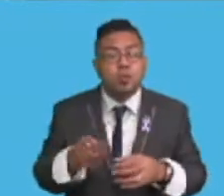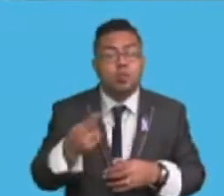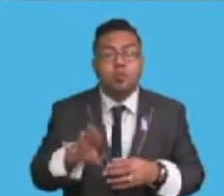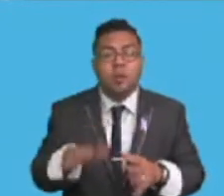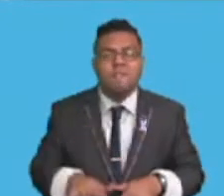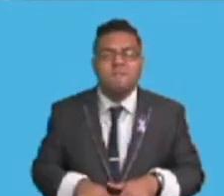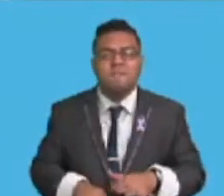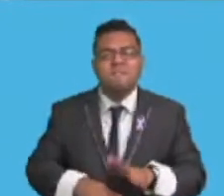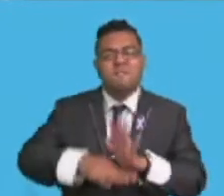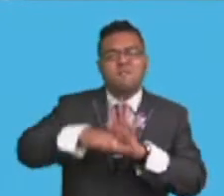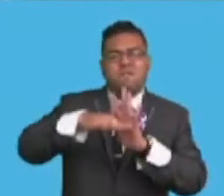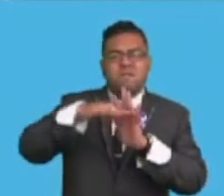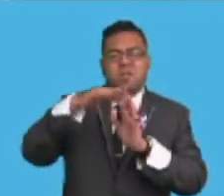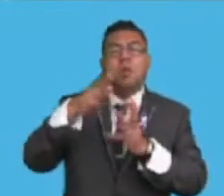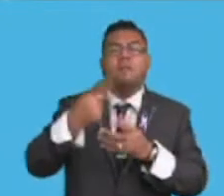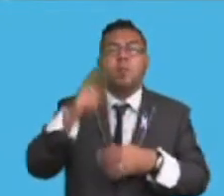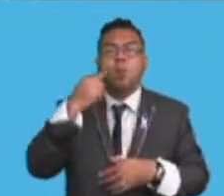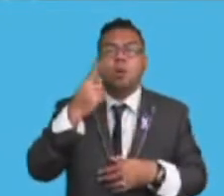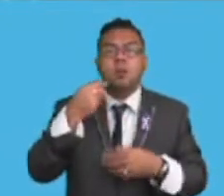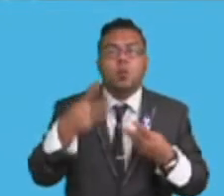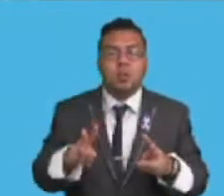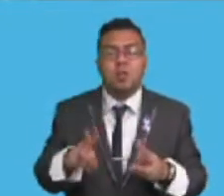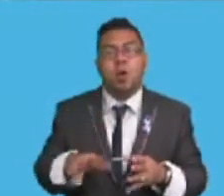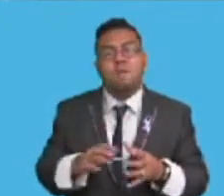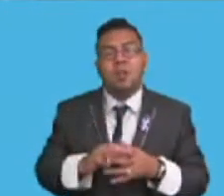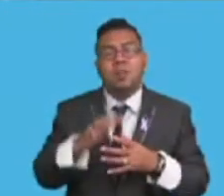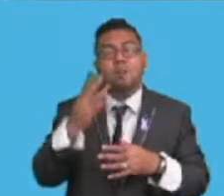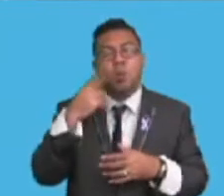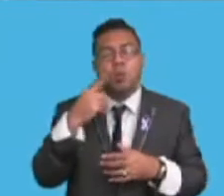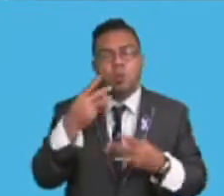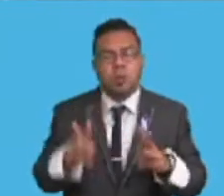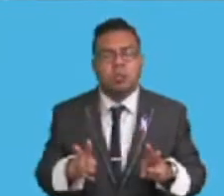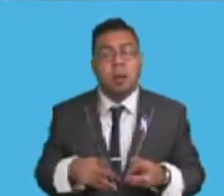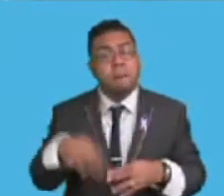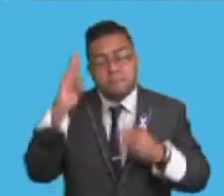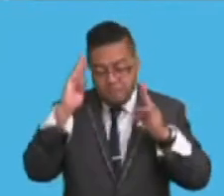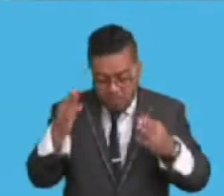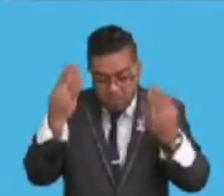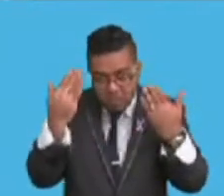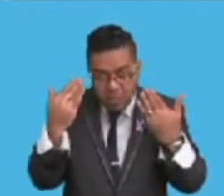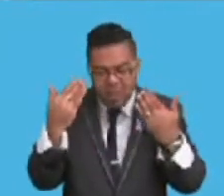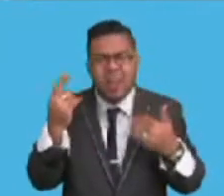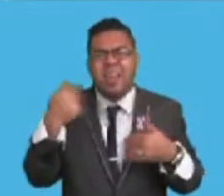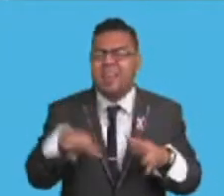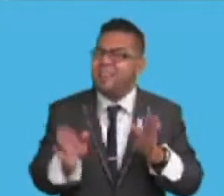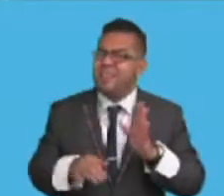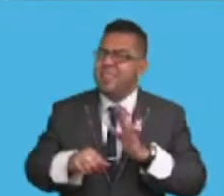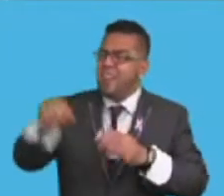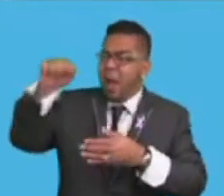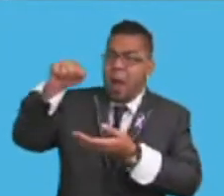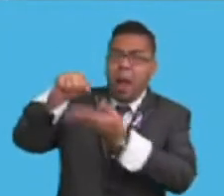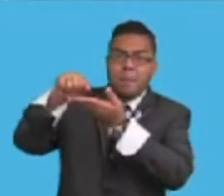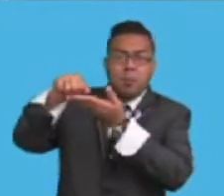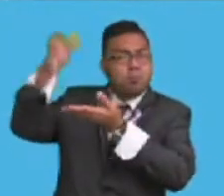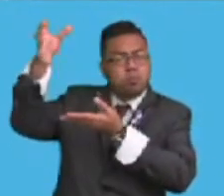filling up of the waterways or flooding of the waterways. Madam Speaker, in the upper catchment, we